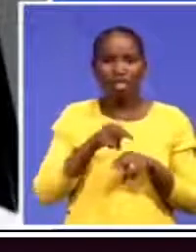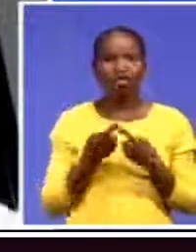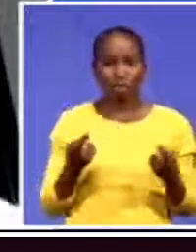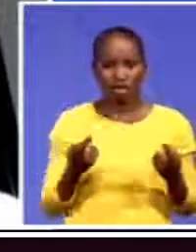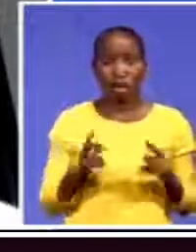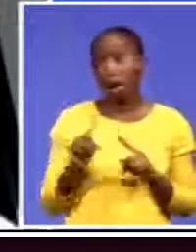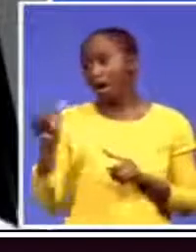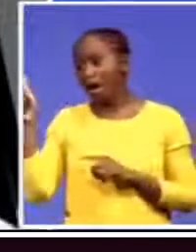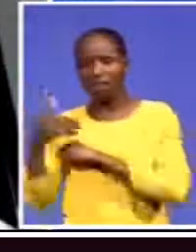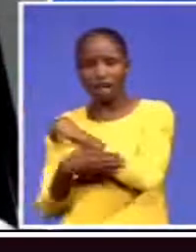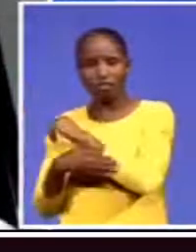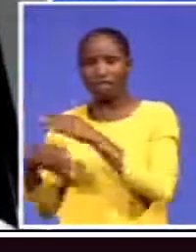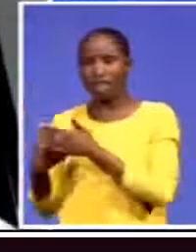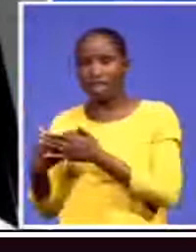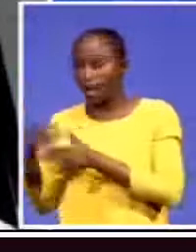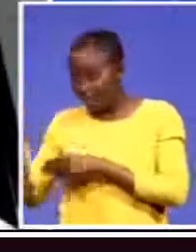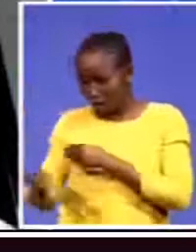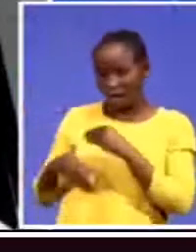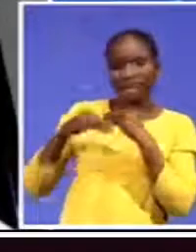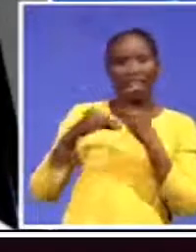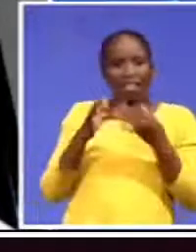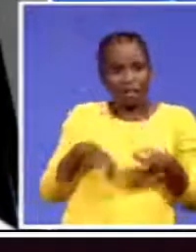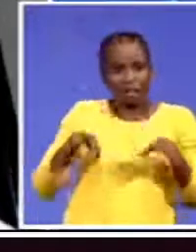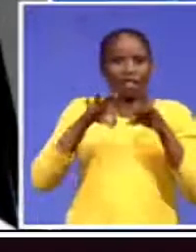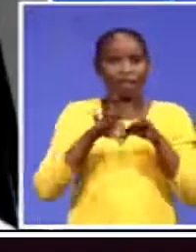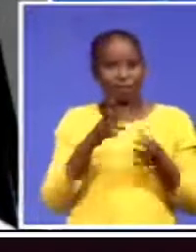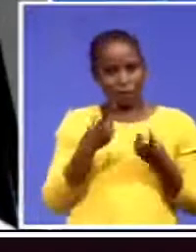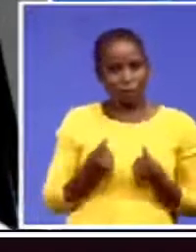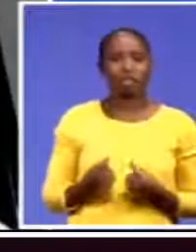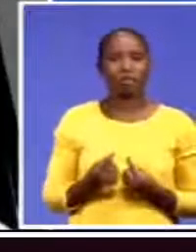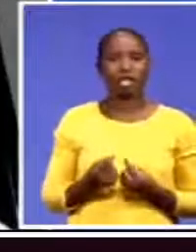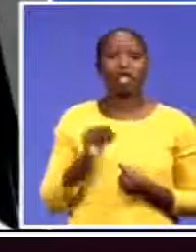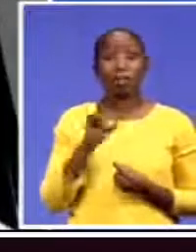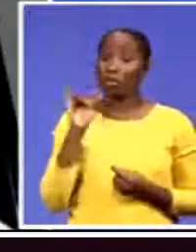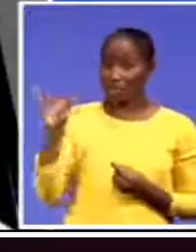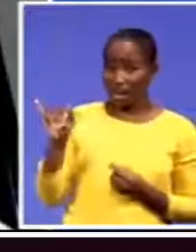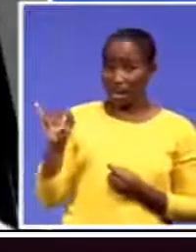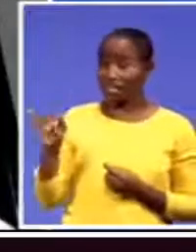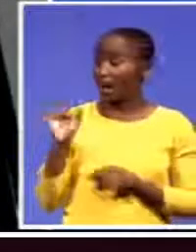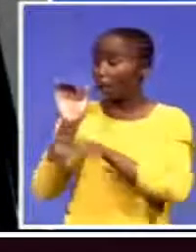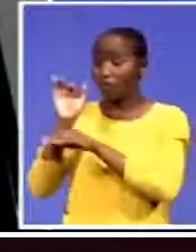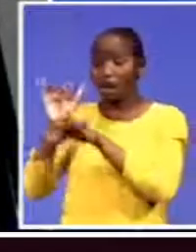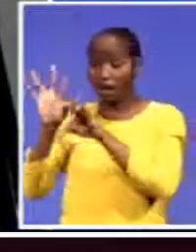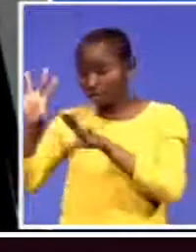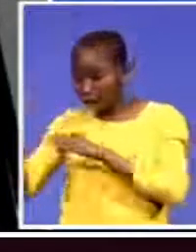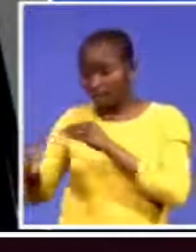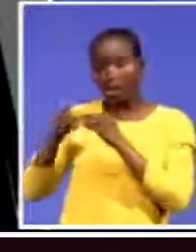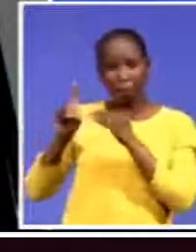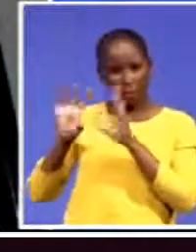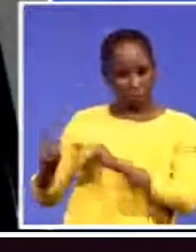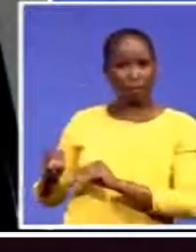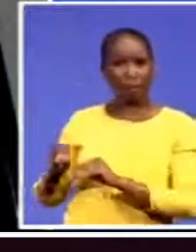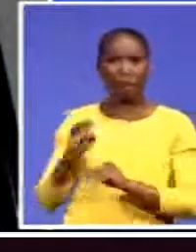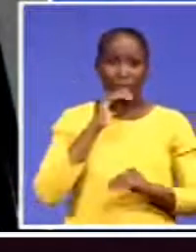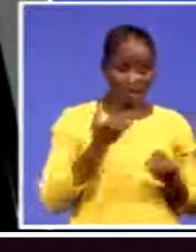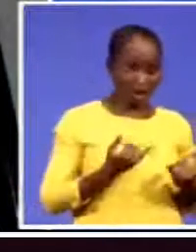become wealthy and prosper on the back of that. Now, that needs to stop, and that's what the African Continental Free Trade Area represents. So we're actually working with the major